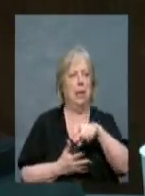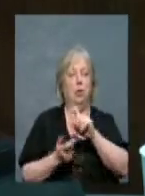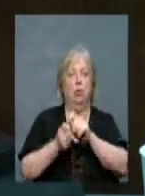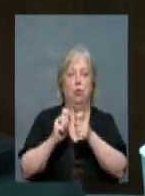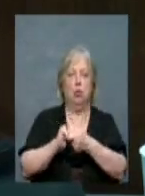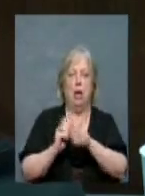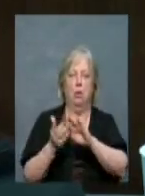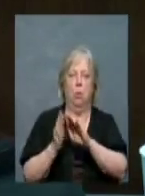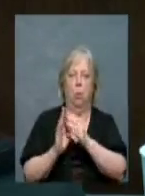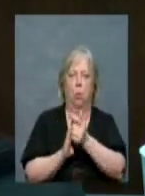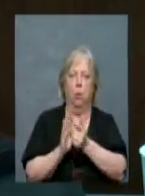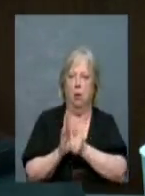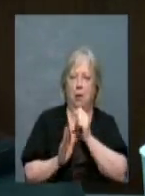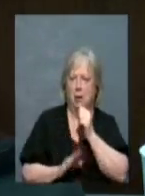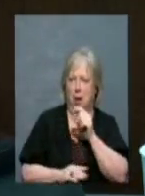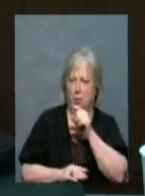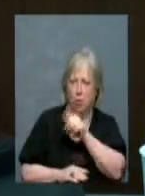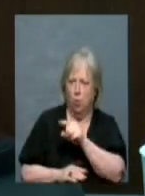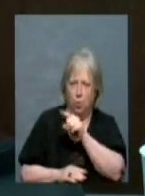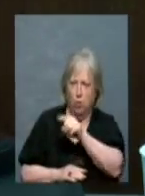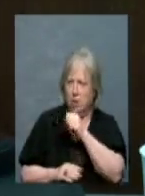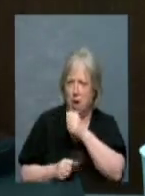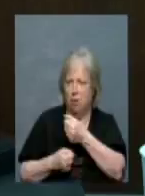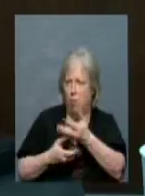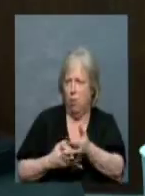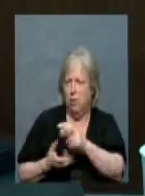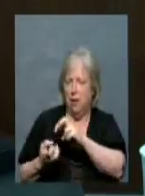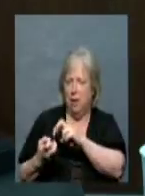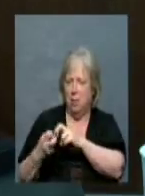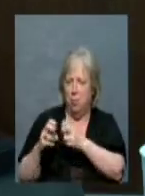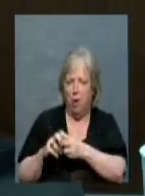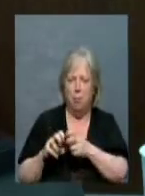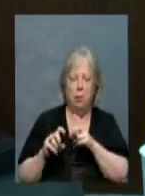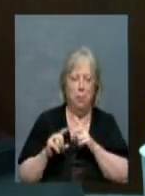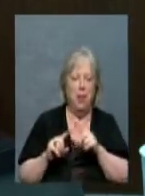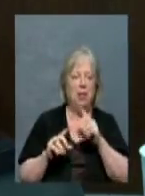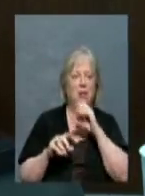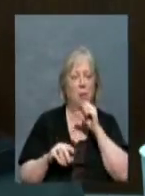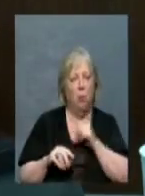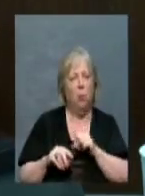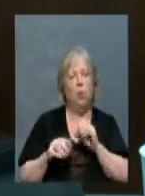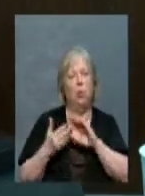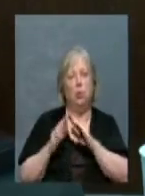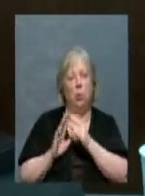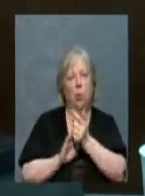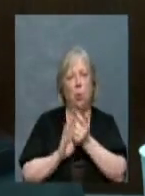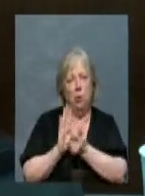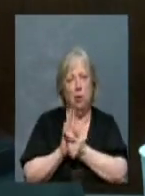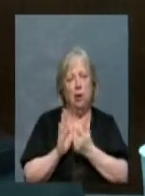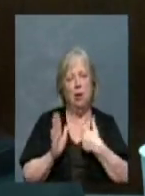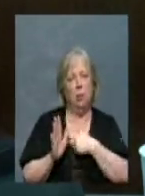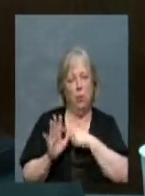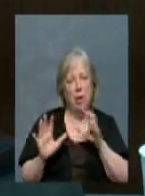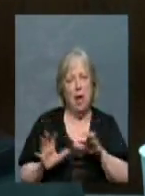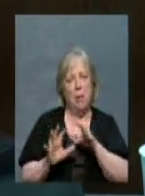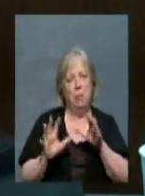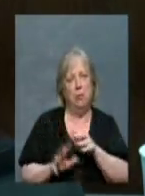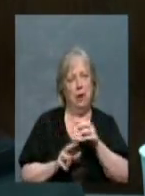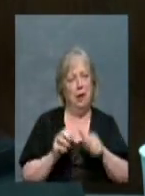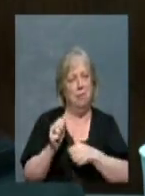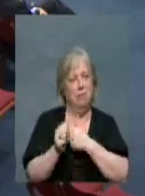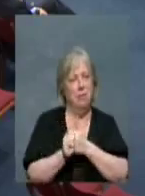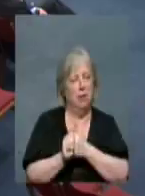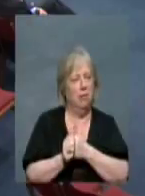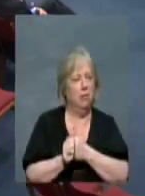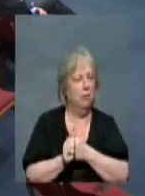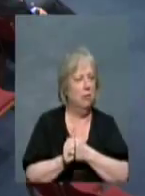It's not you. You're not causing the problem. It's just ordinance. It's age-old ordinance that we're operating from. So, Tom, I guess